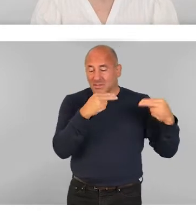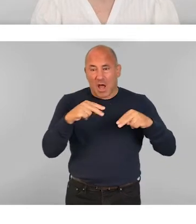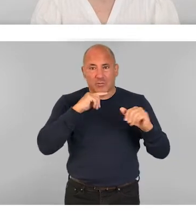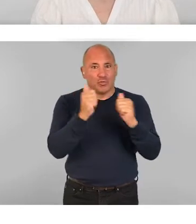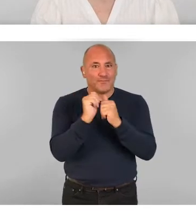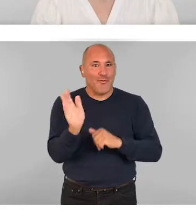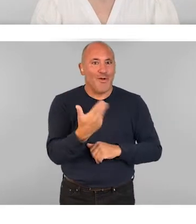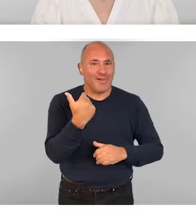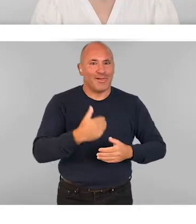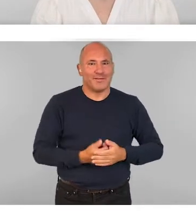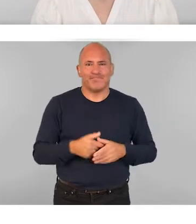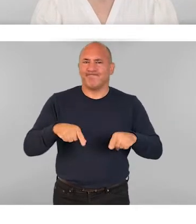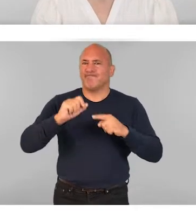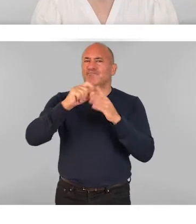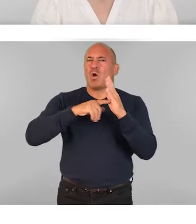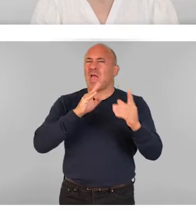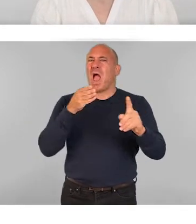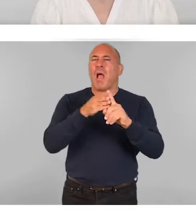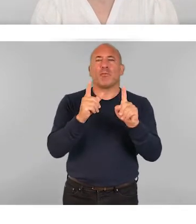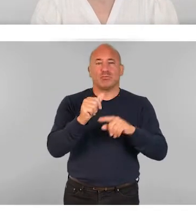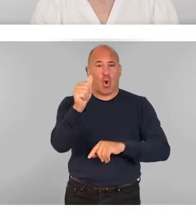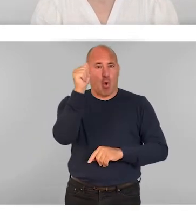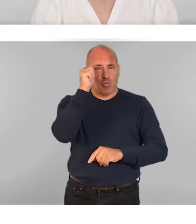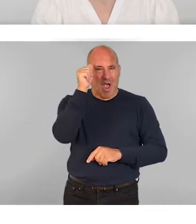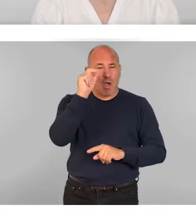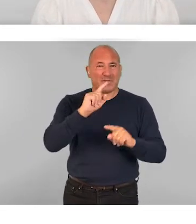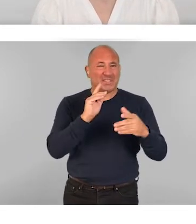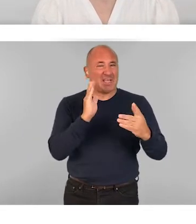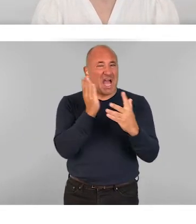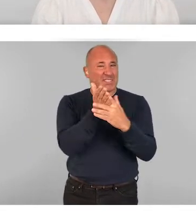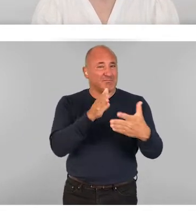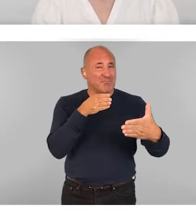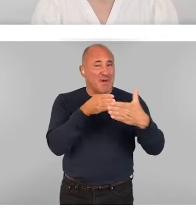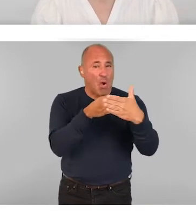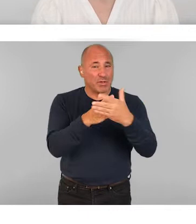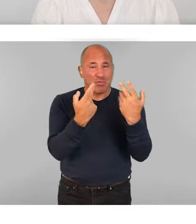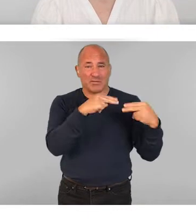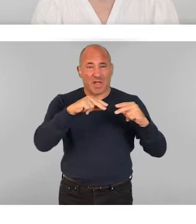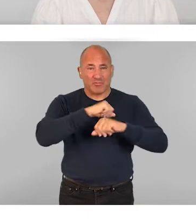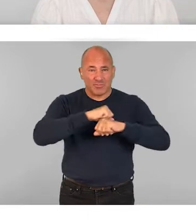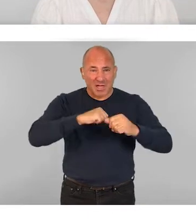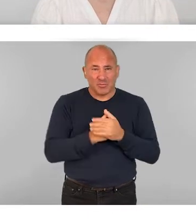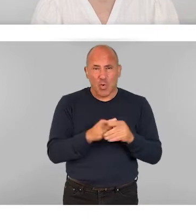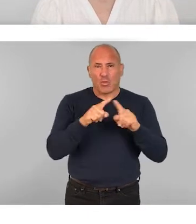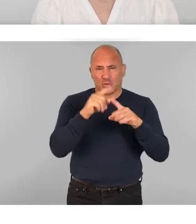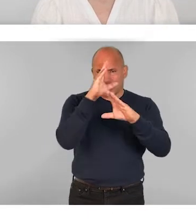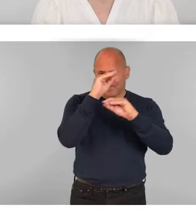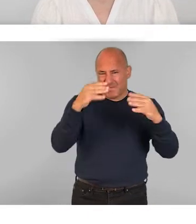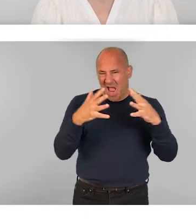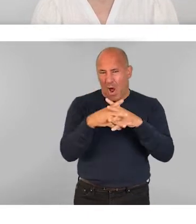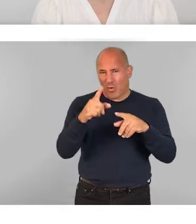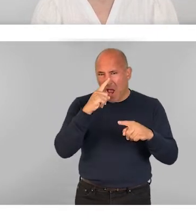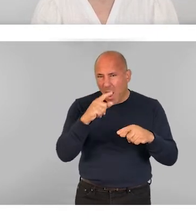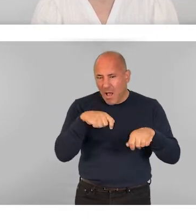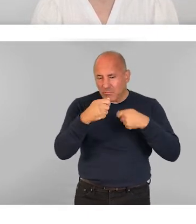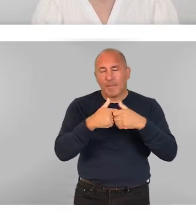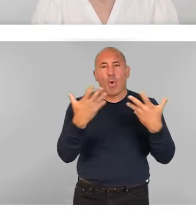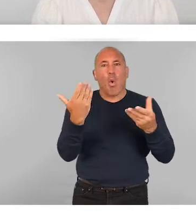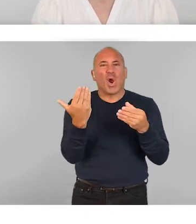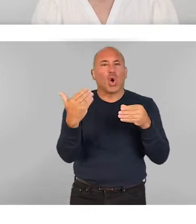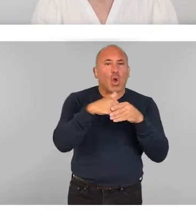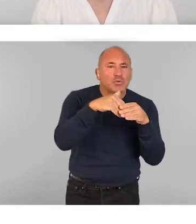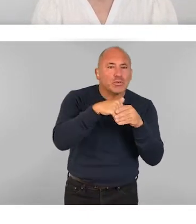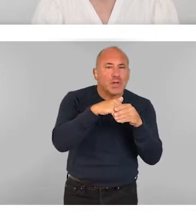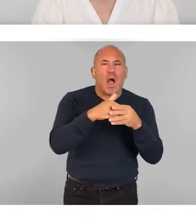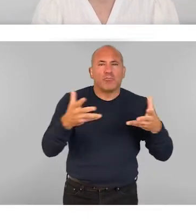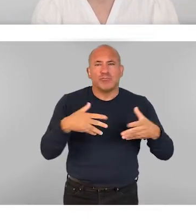This project aims to increase awareness of the access barriers in dance spaces and highlight methods to enhance inclusion and promote independence and autonomy